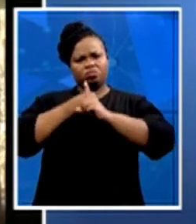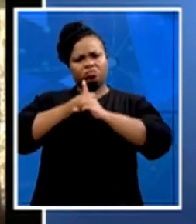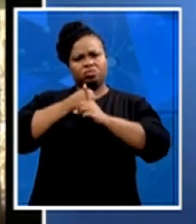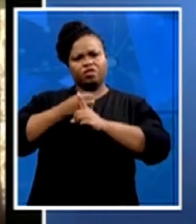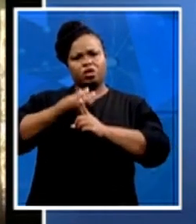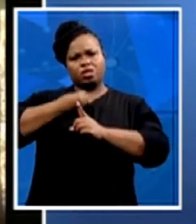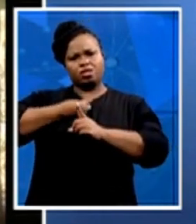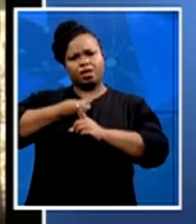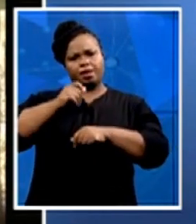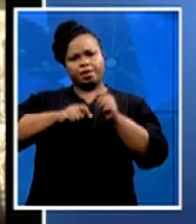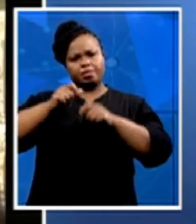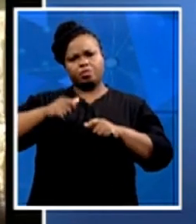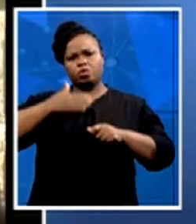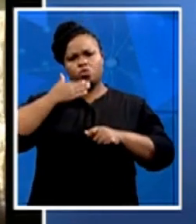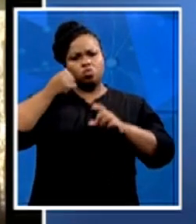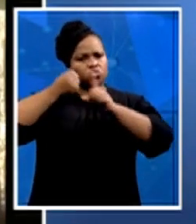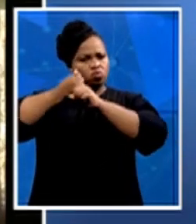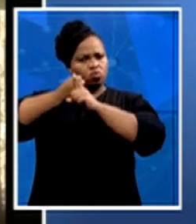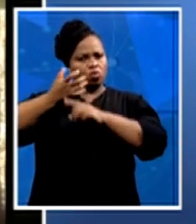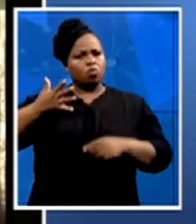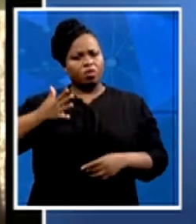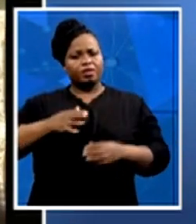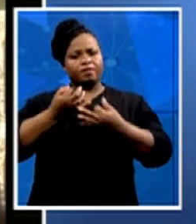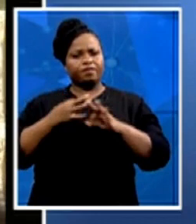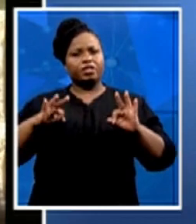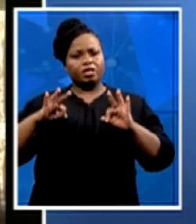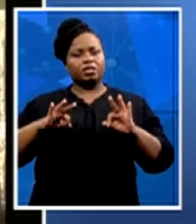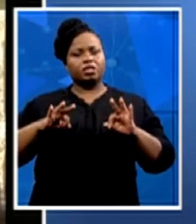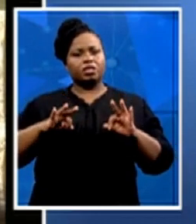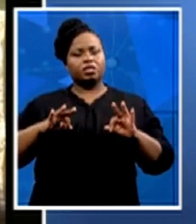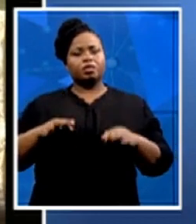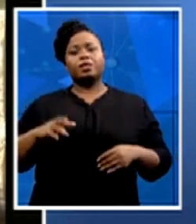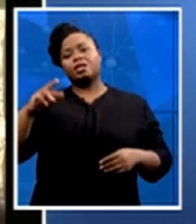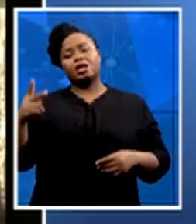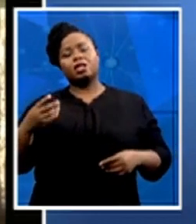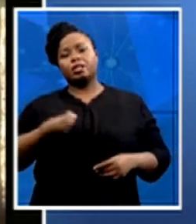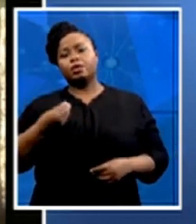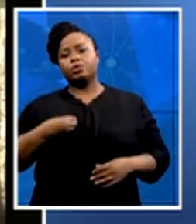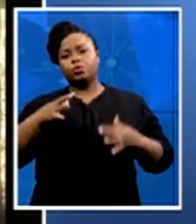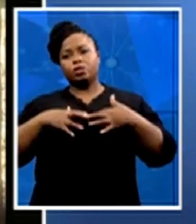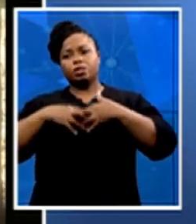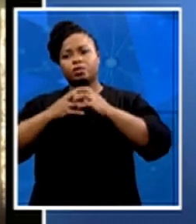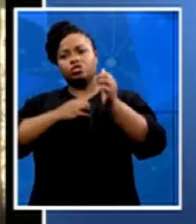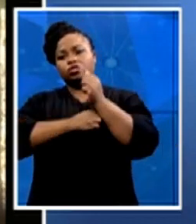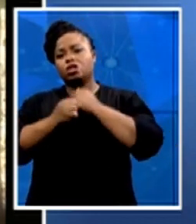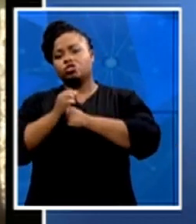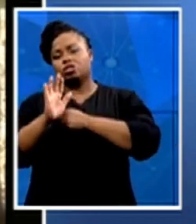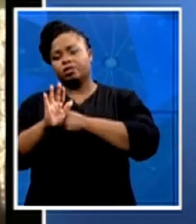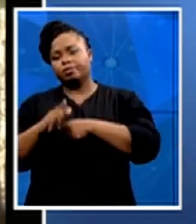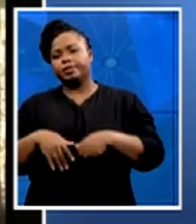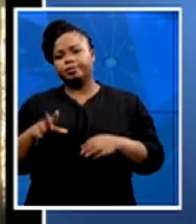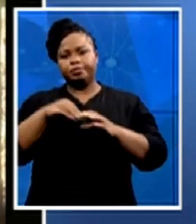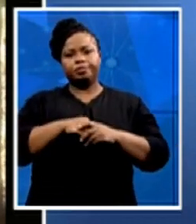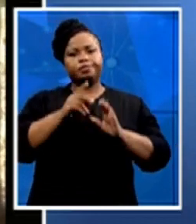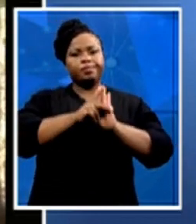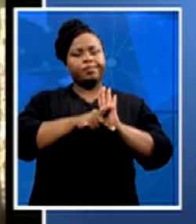who form part of the Youth League and other youth formations as well. And that has now actually become policy of government. There are various other, issue of scrapping of